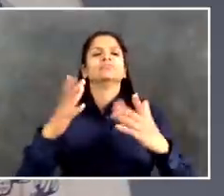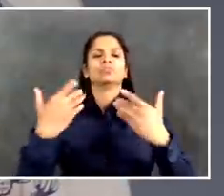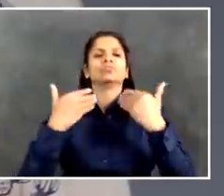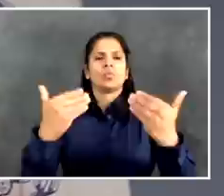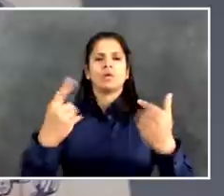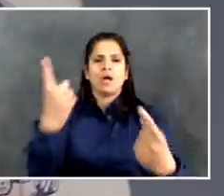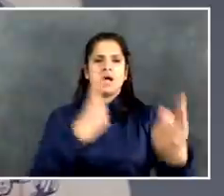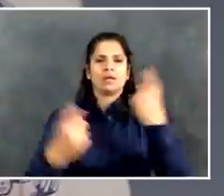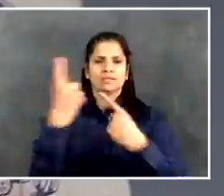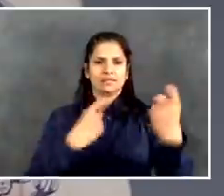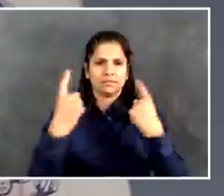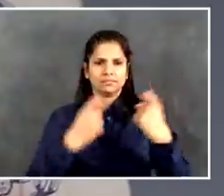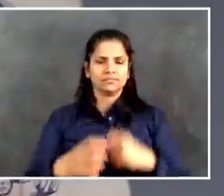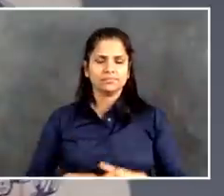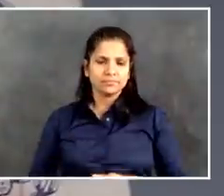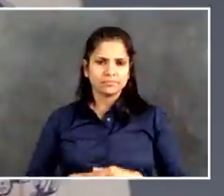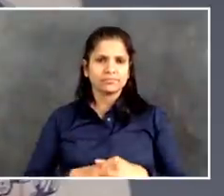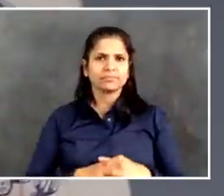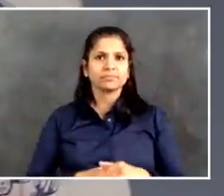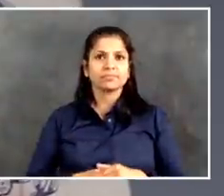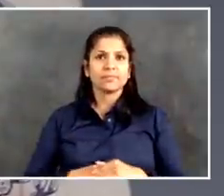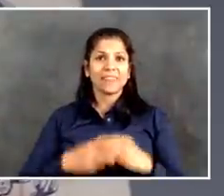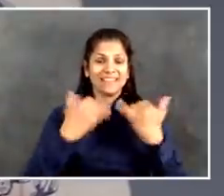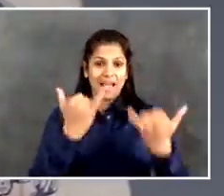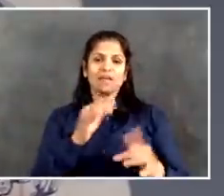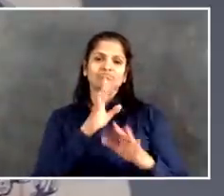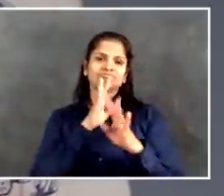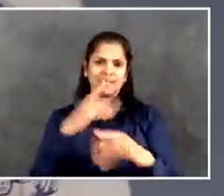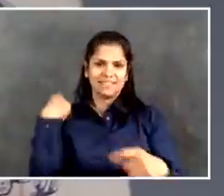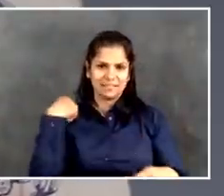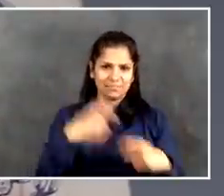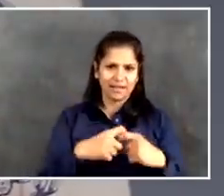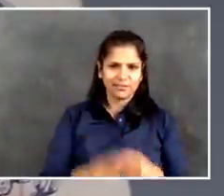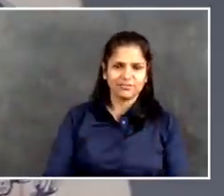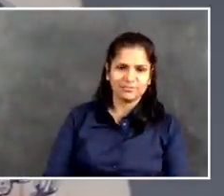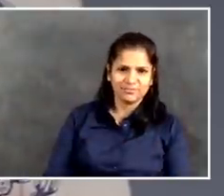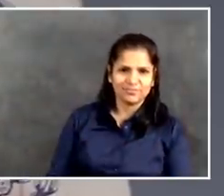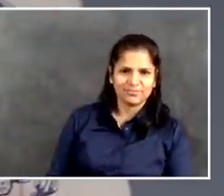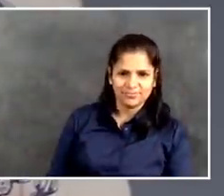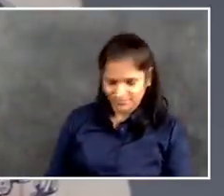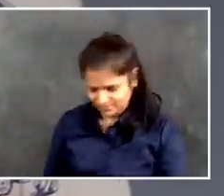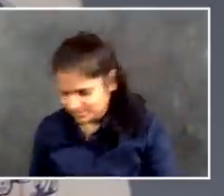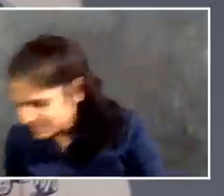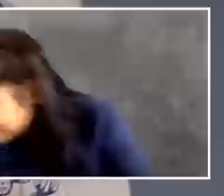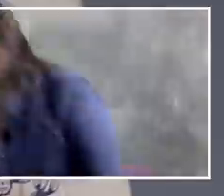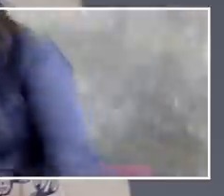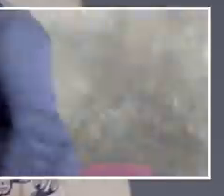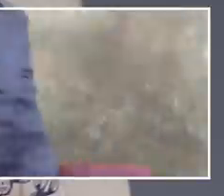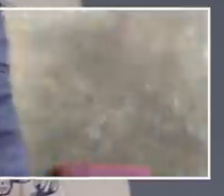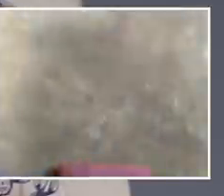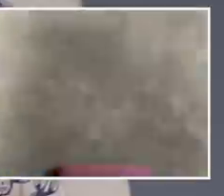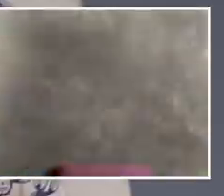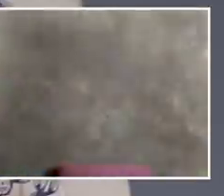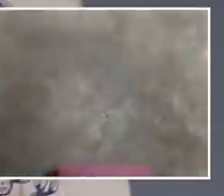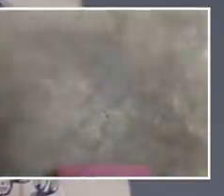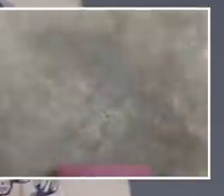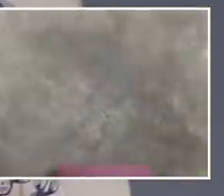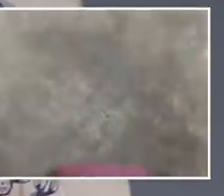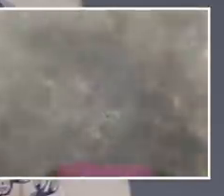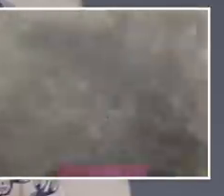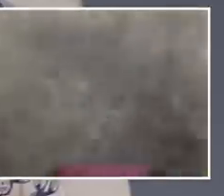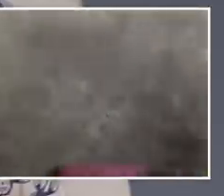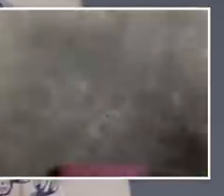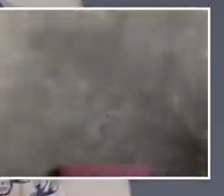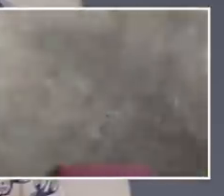Let me virus will not be overcome itself. The New Yorkers